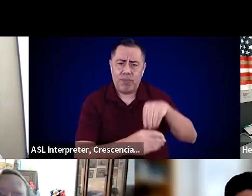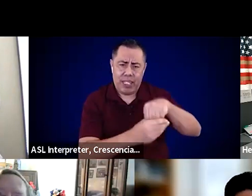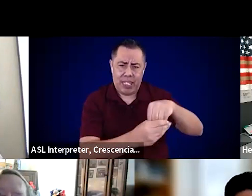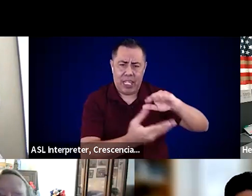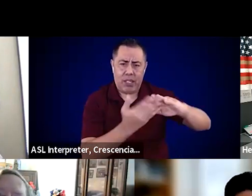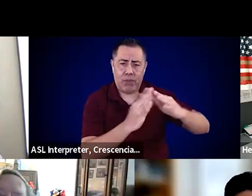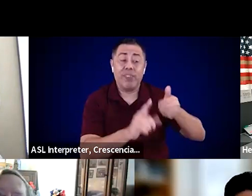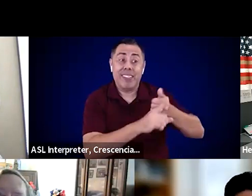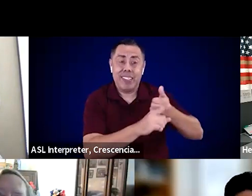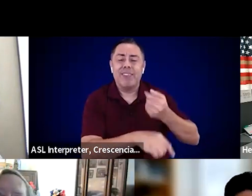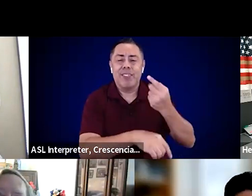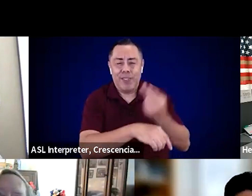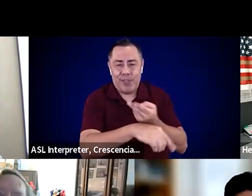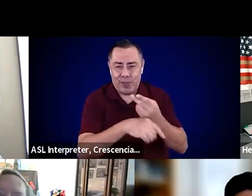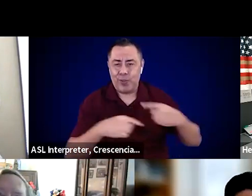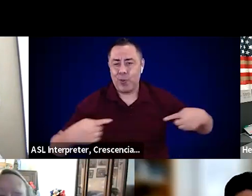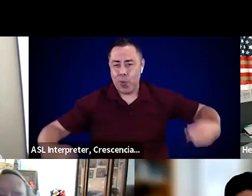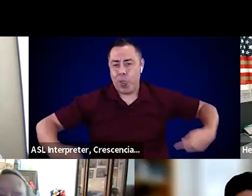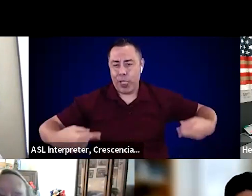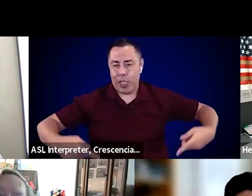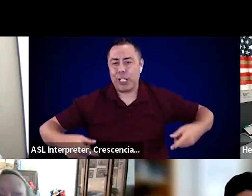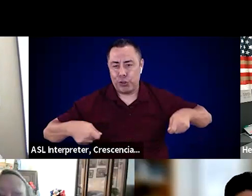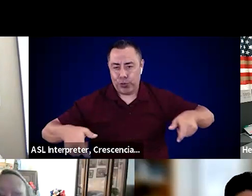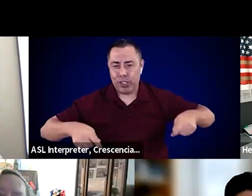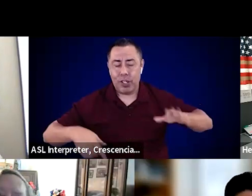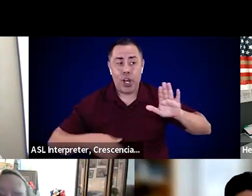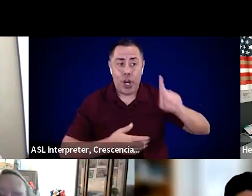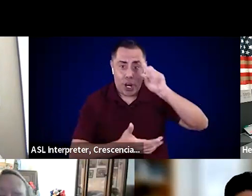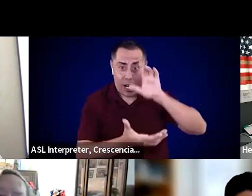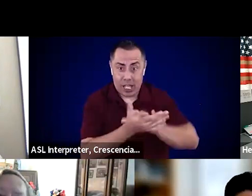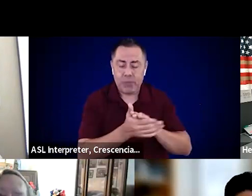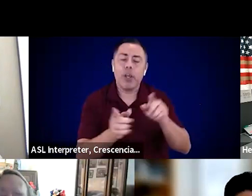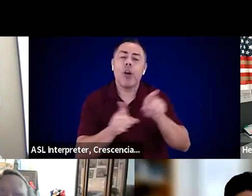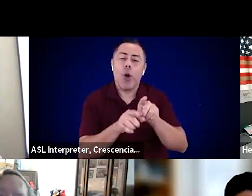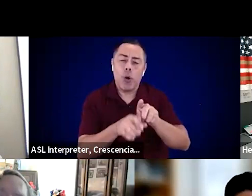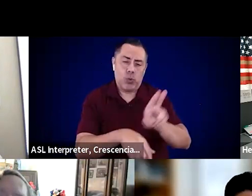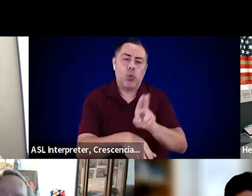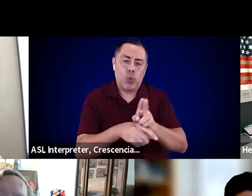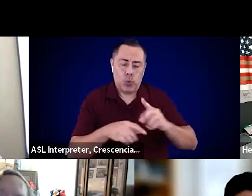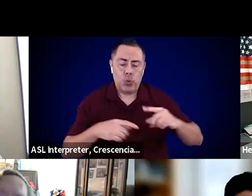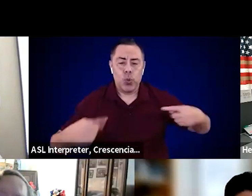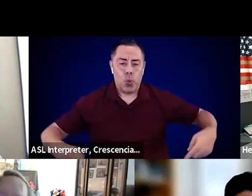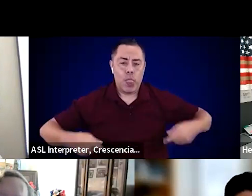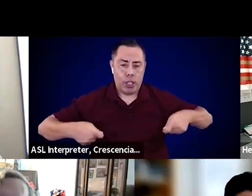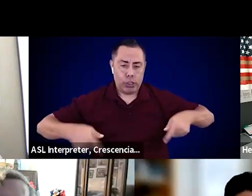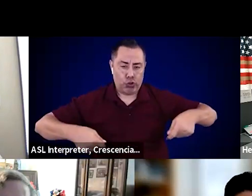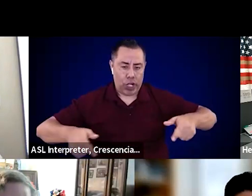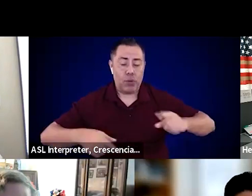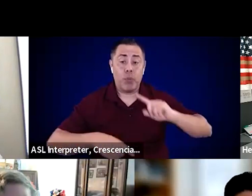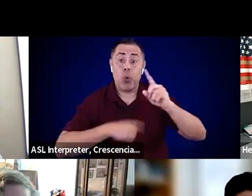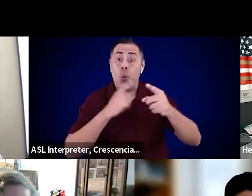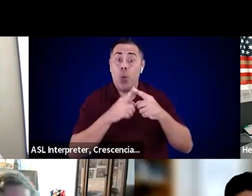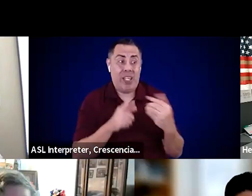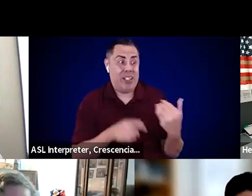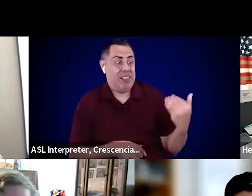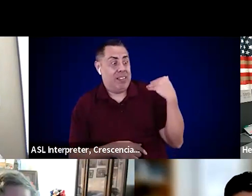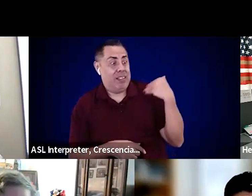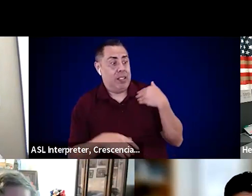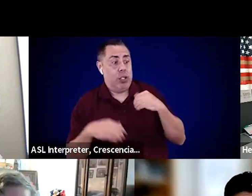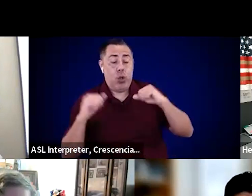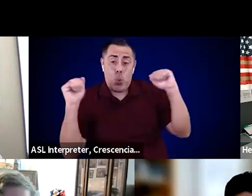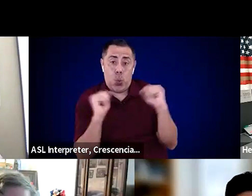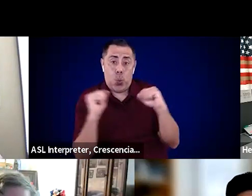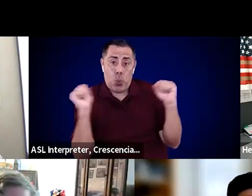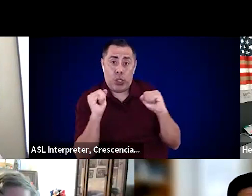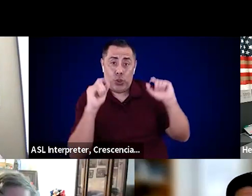her husband is a wheelchair user, you know. And, you when that winter storm hit, they lost power